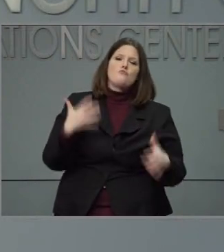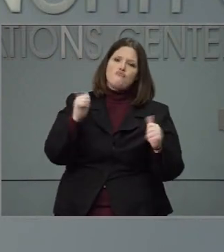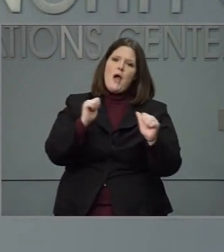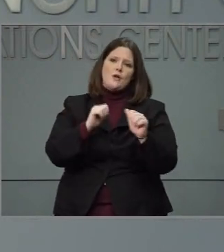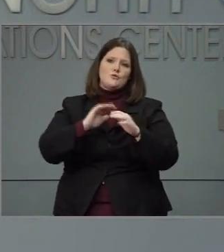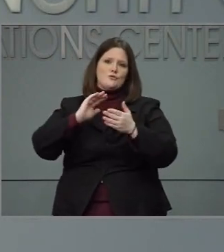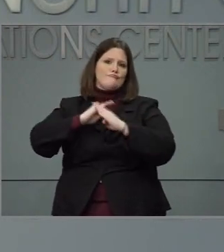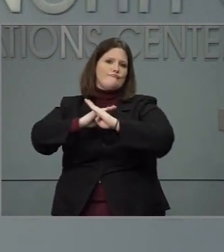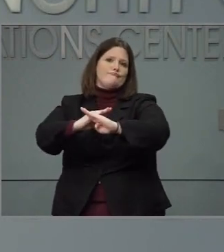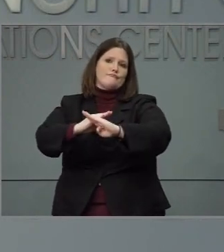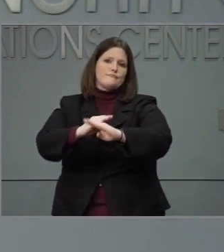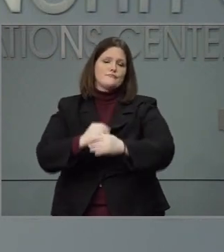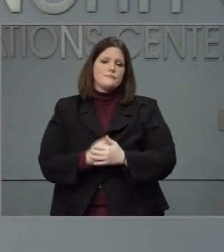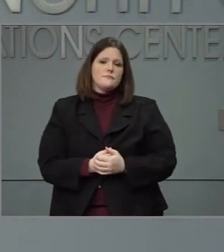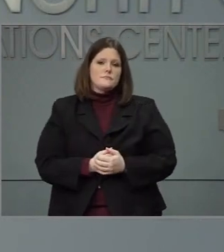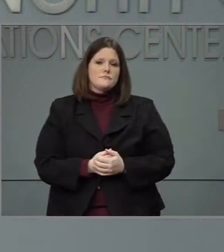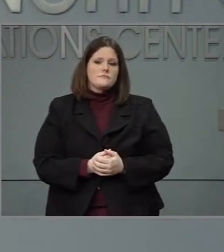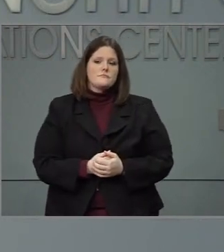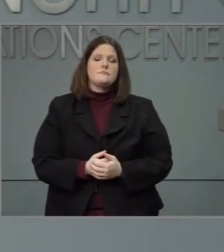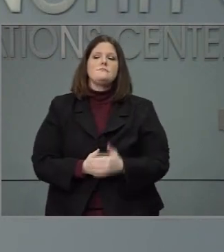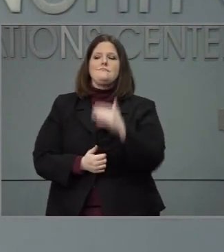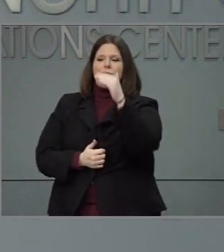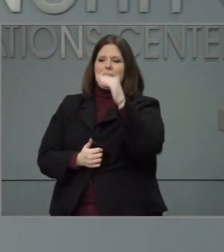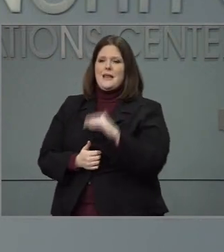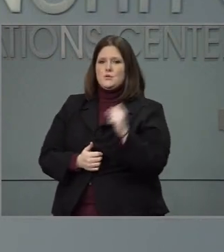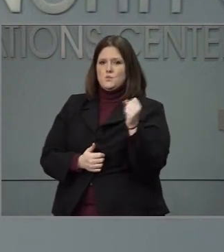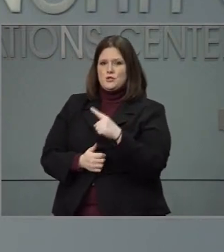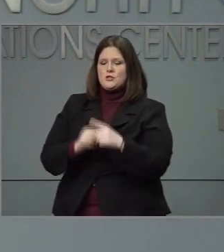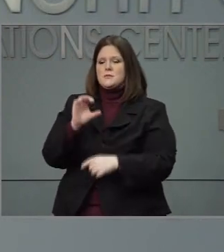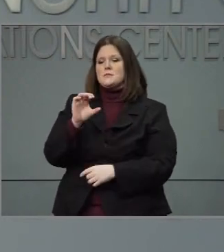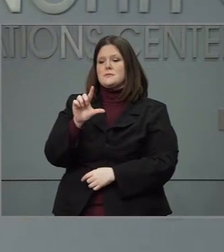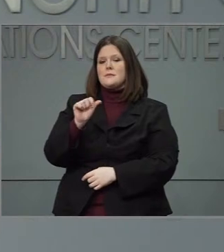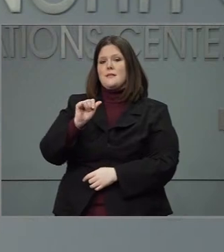Our next question is from Claire Donnelly, WFAE.